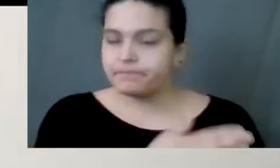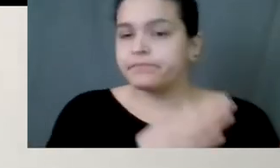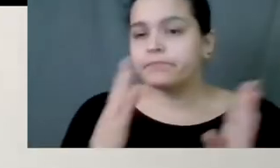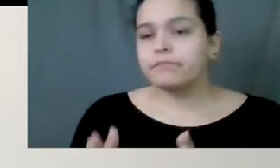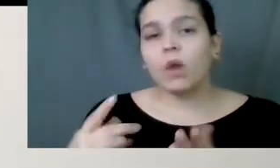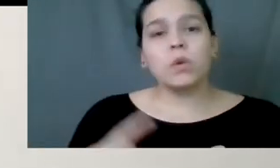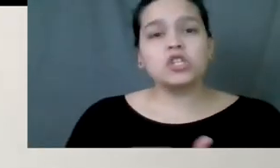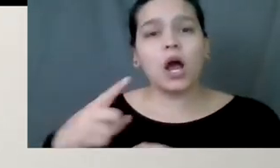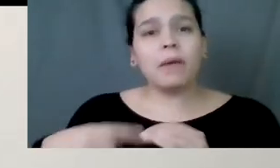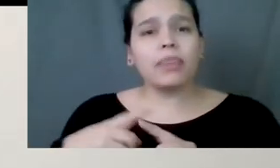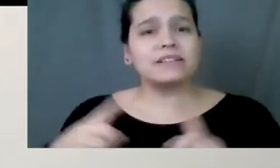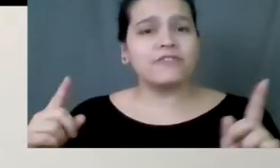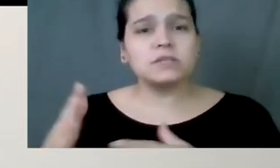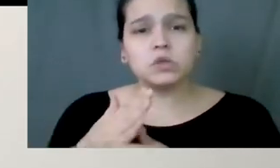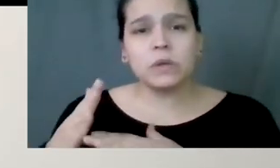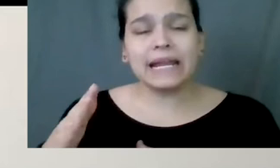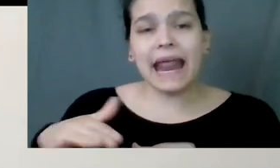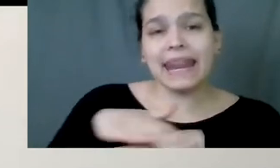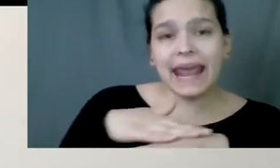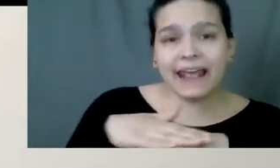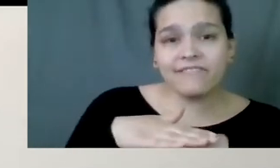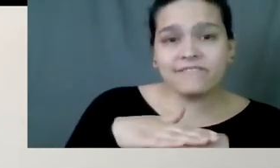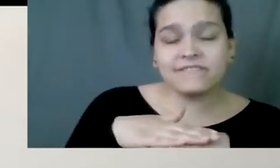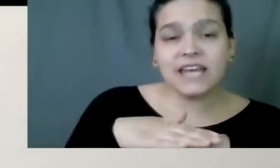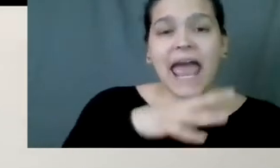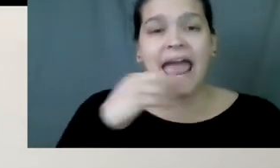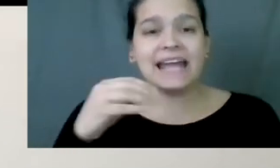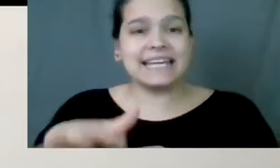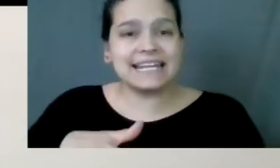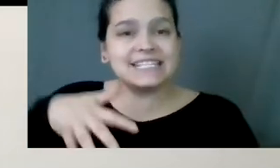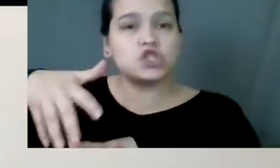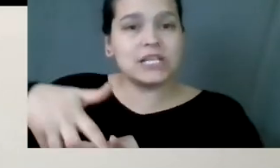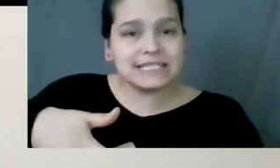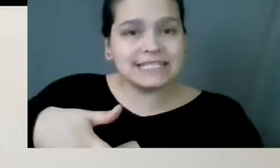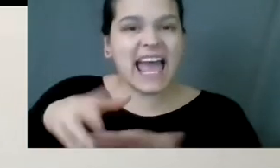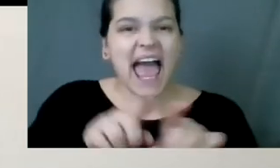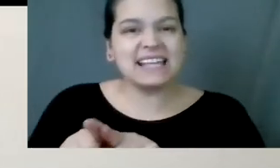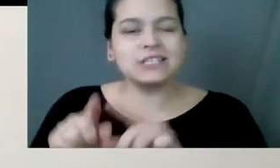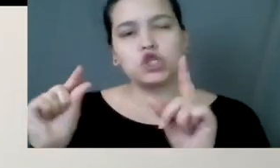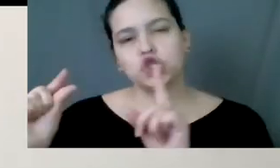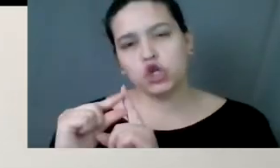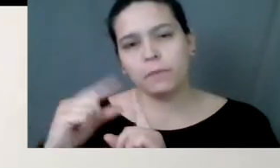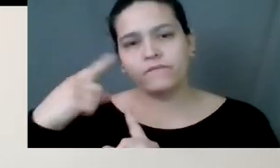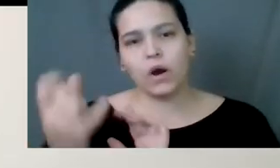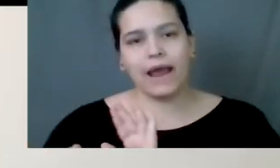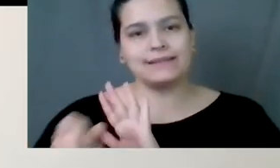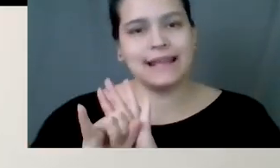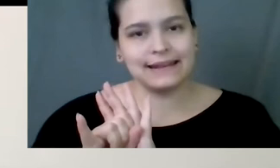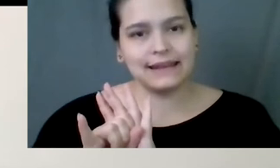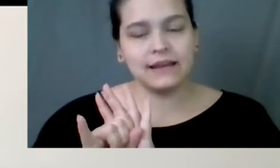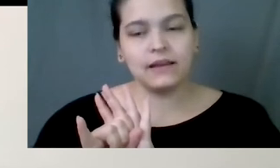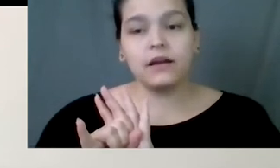So can we talk about the difference between native and indigenous and indigenous as a term of identity